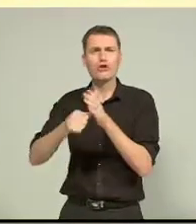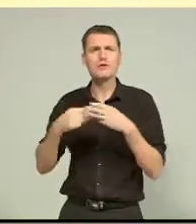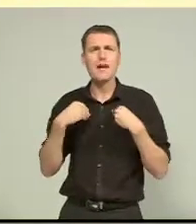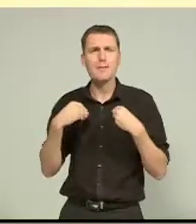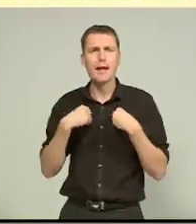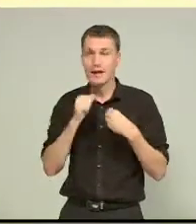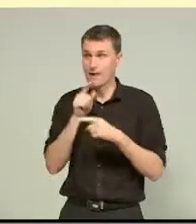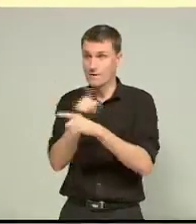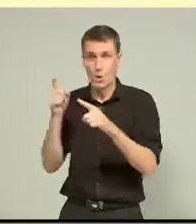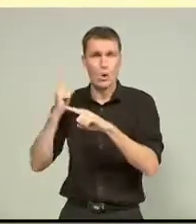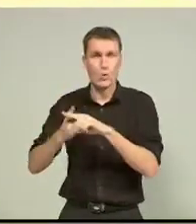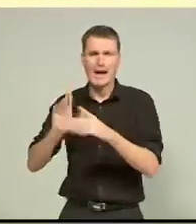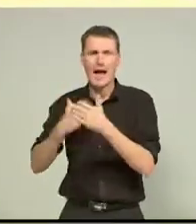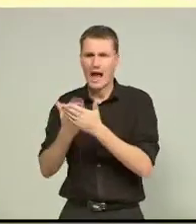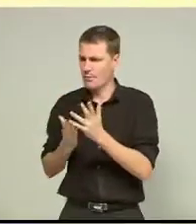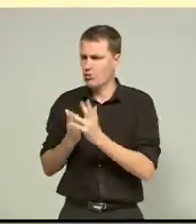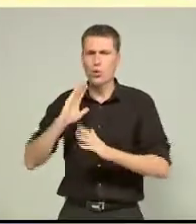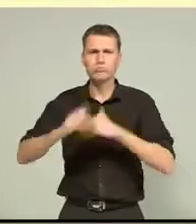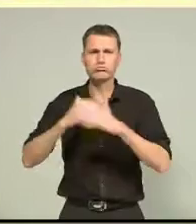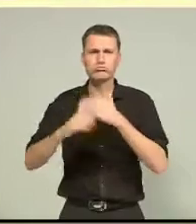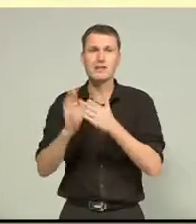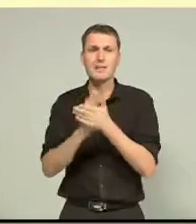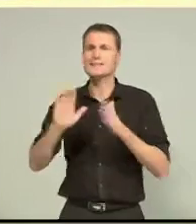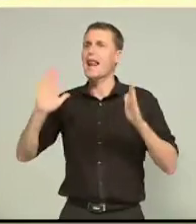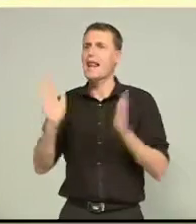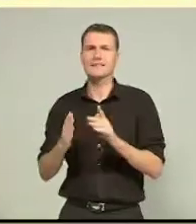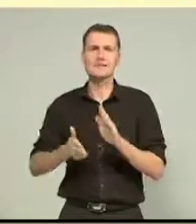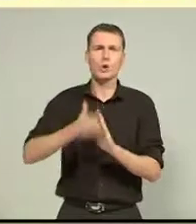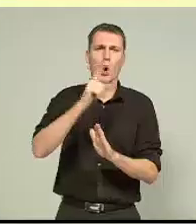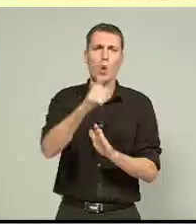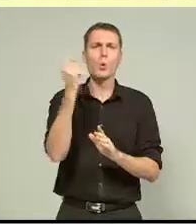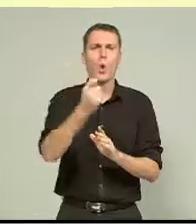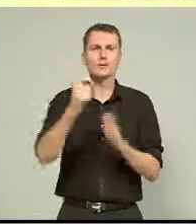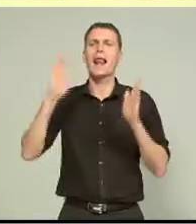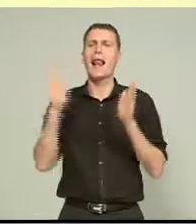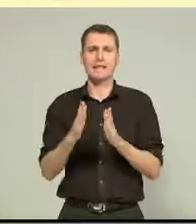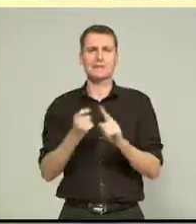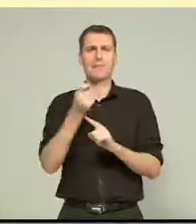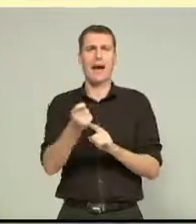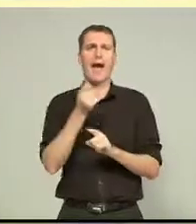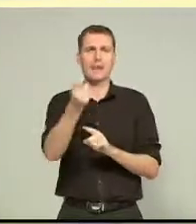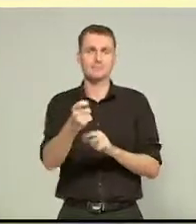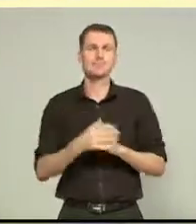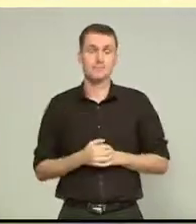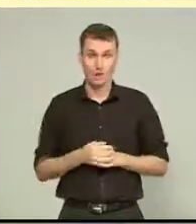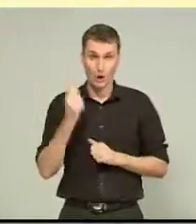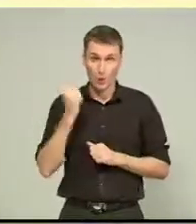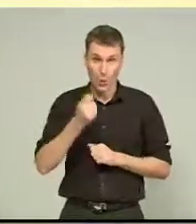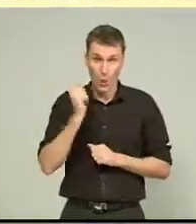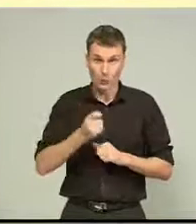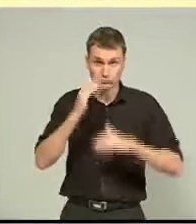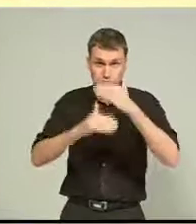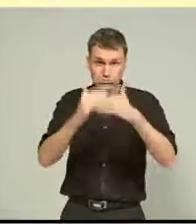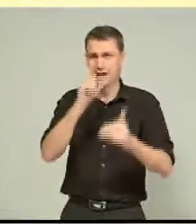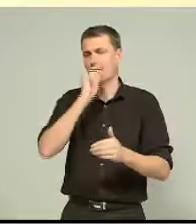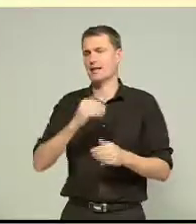the quicker you move this stuff, the less often you have to go to court, the less this will cost you. Court action can be very expensive, and